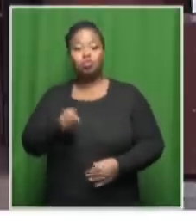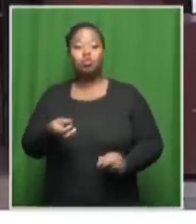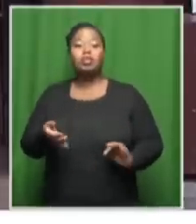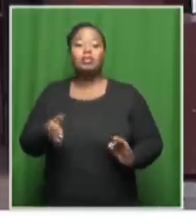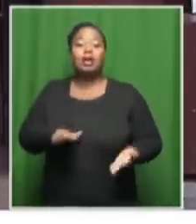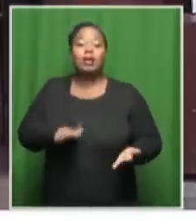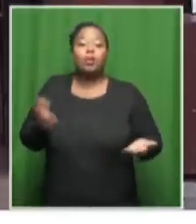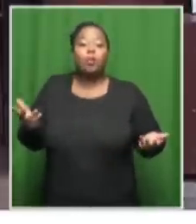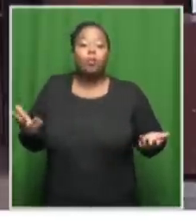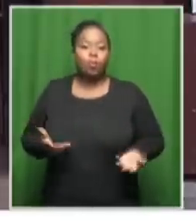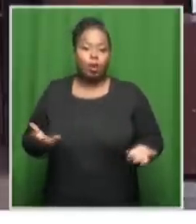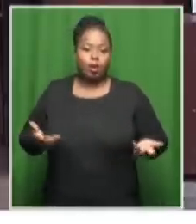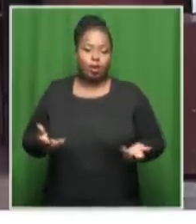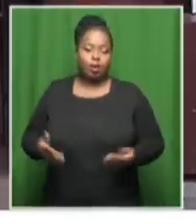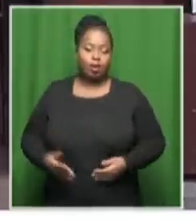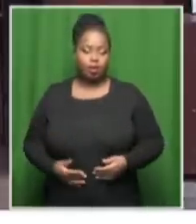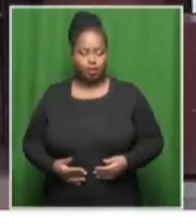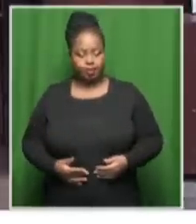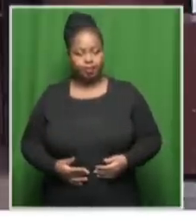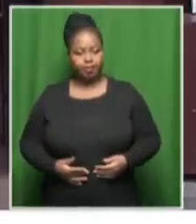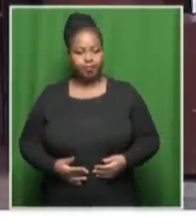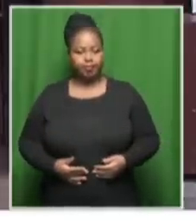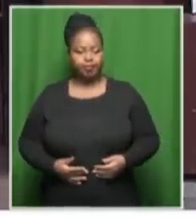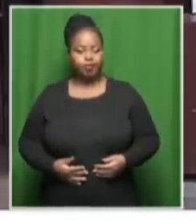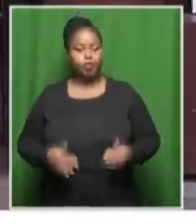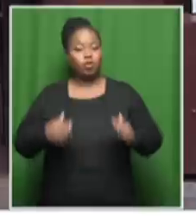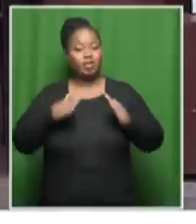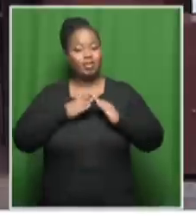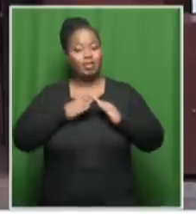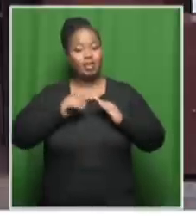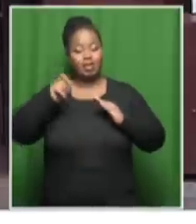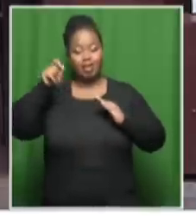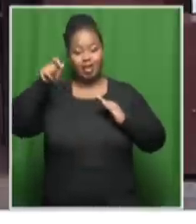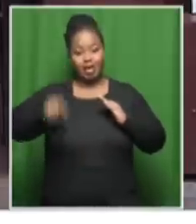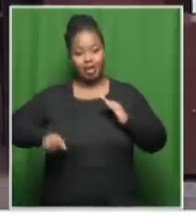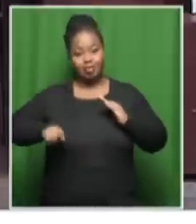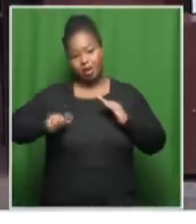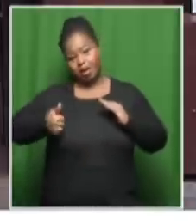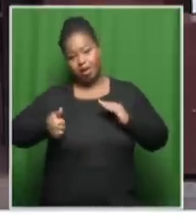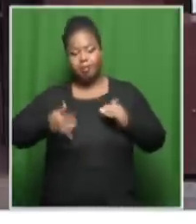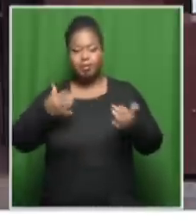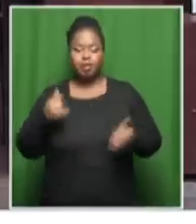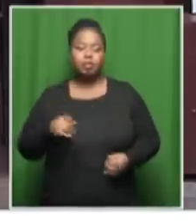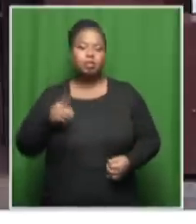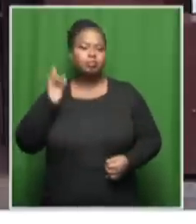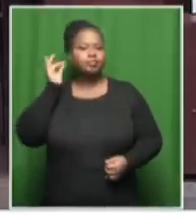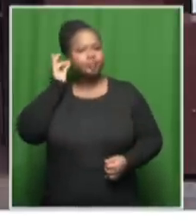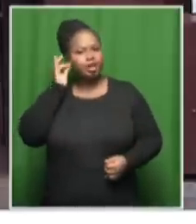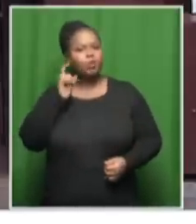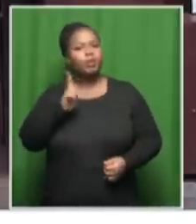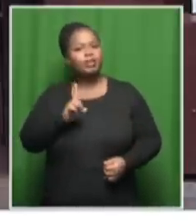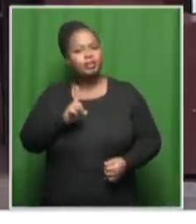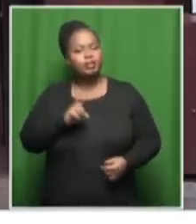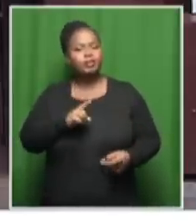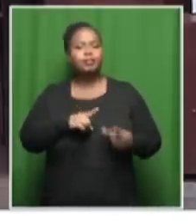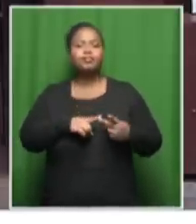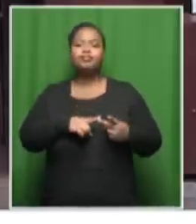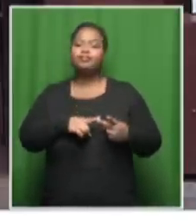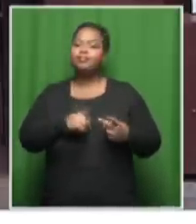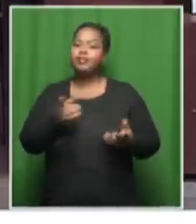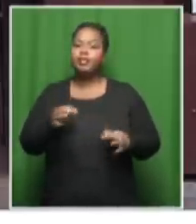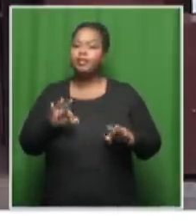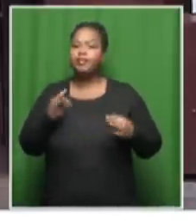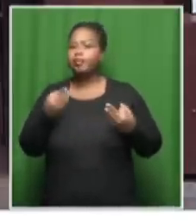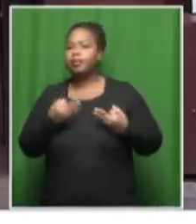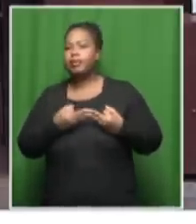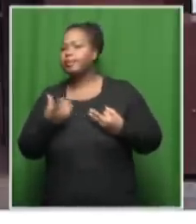was declared dead. So what we were expecting from this neighbor is to hear what he heard. How did they respond as a